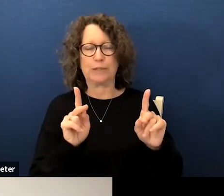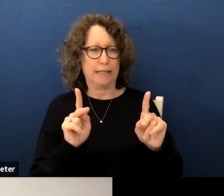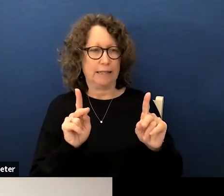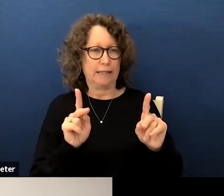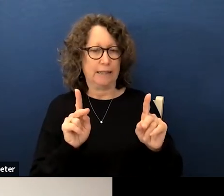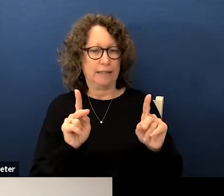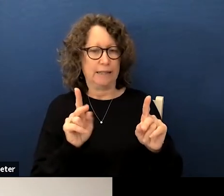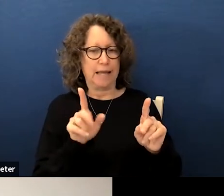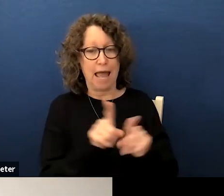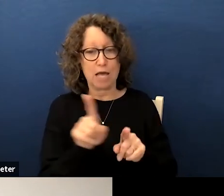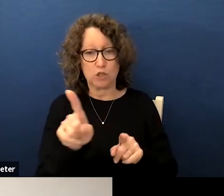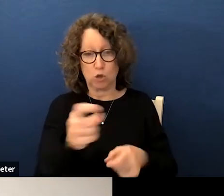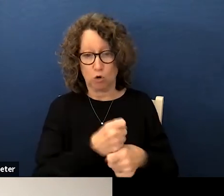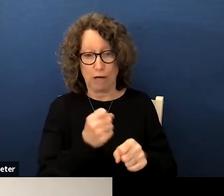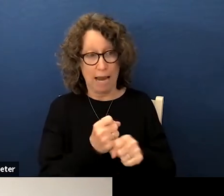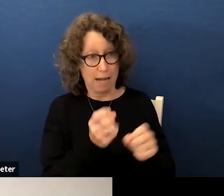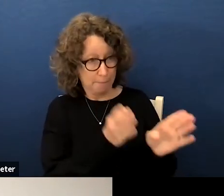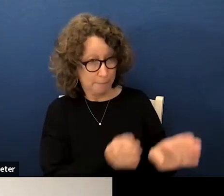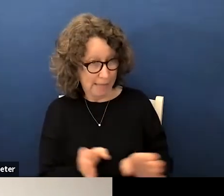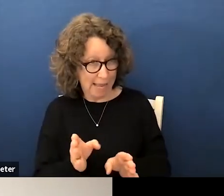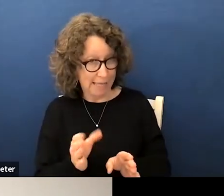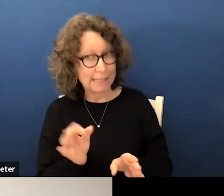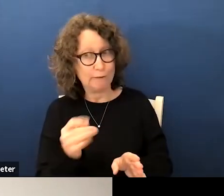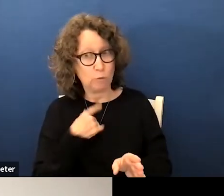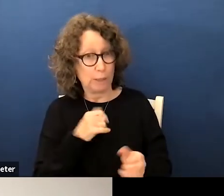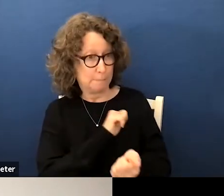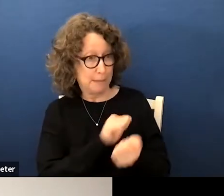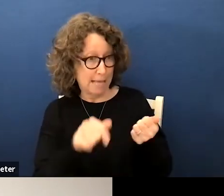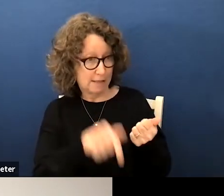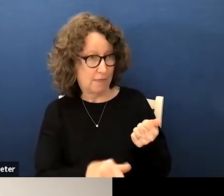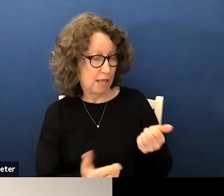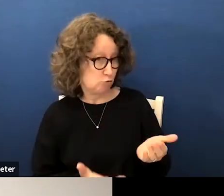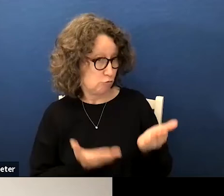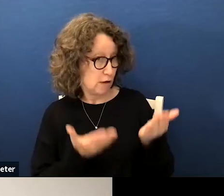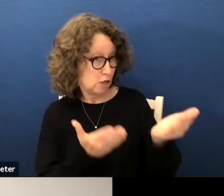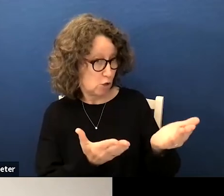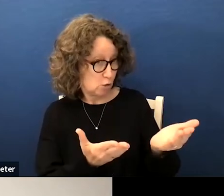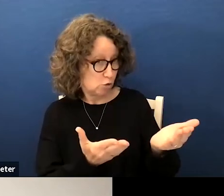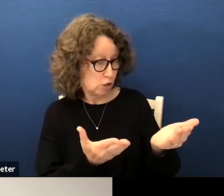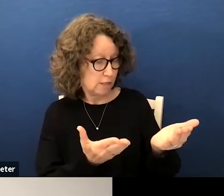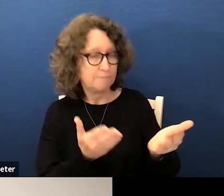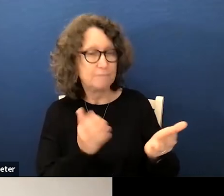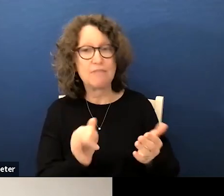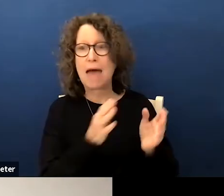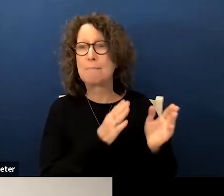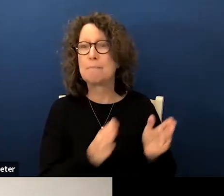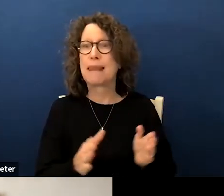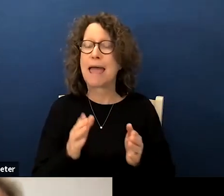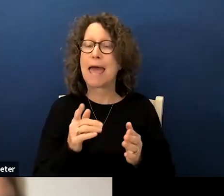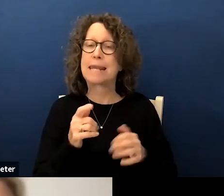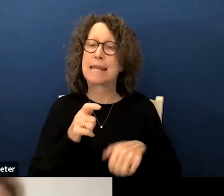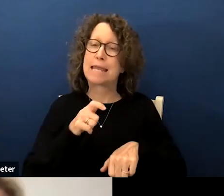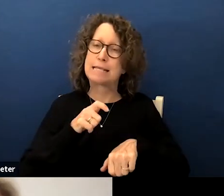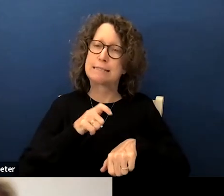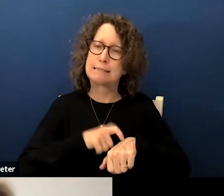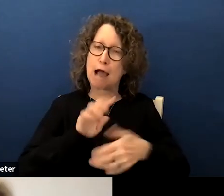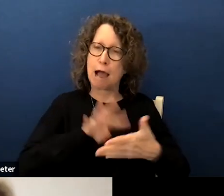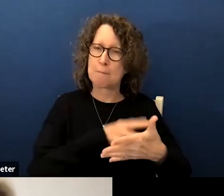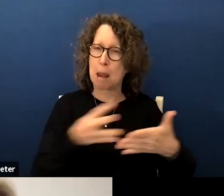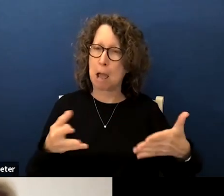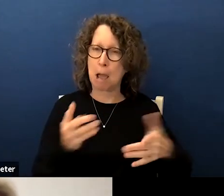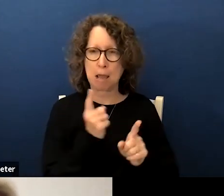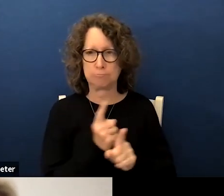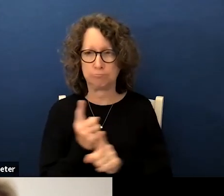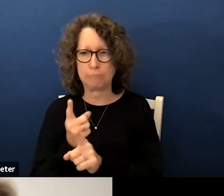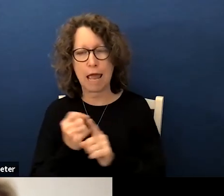that as you create a plan if we do pass this resolution that it is a manageable timeline and a